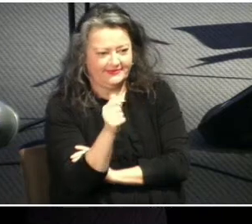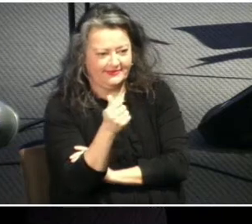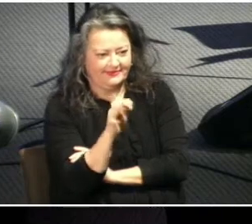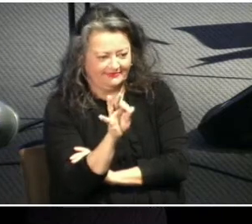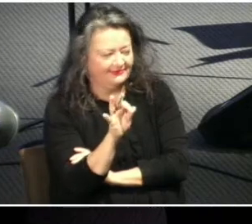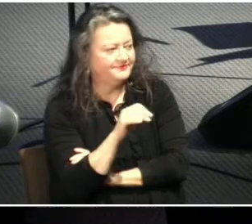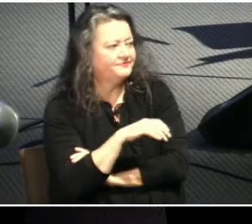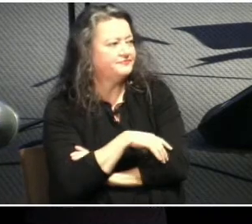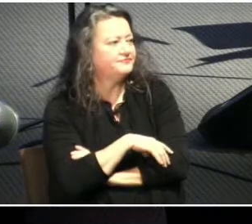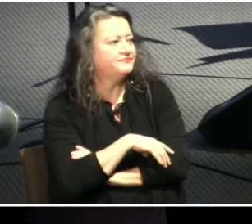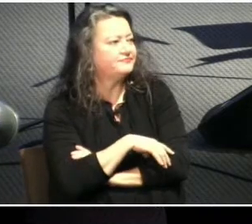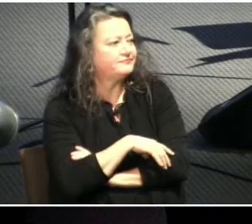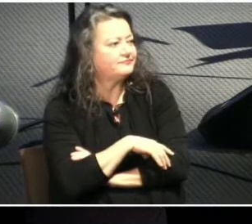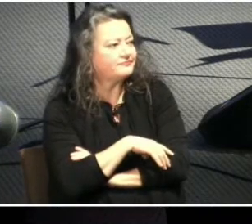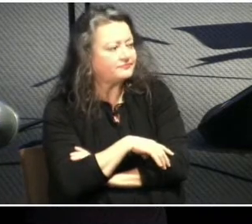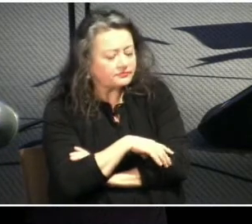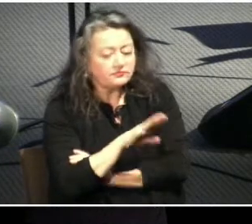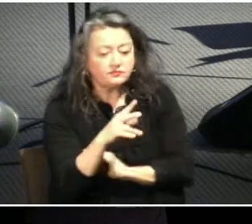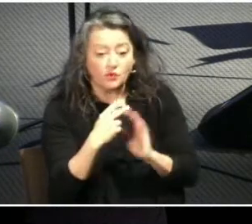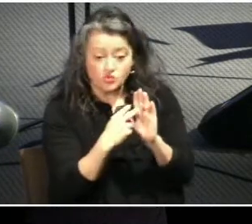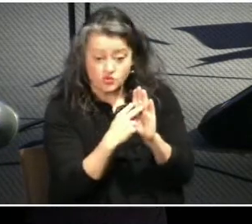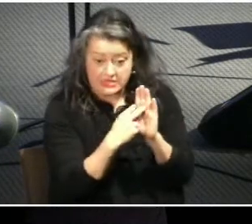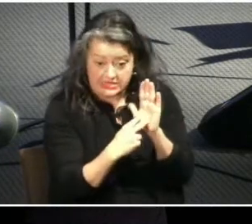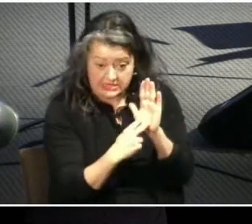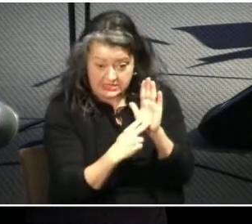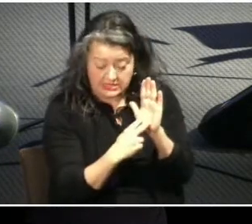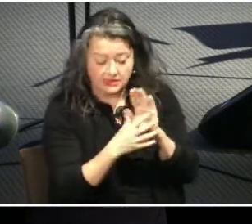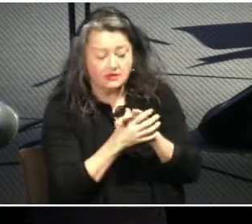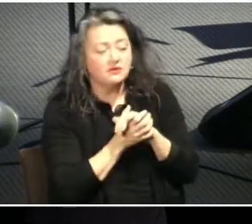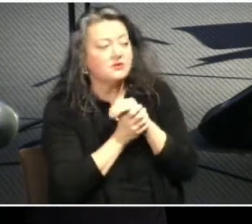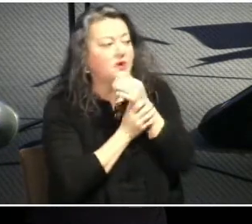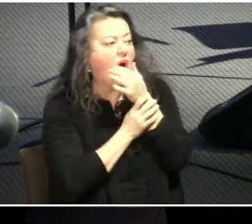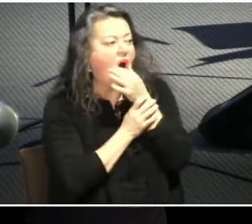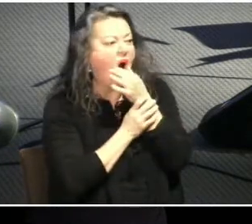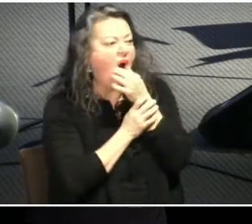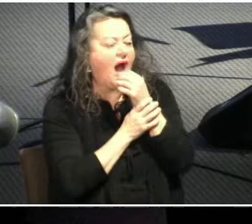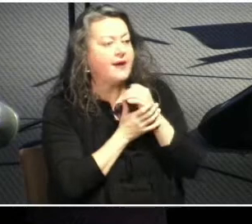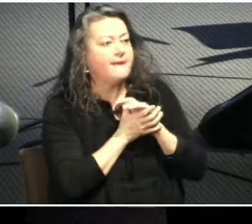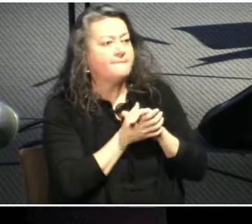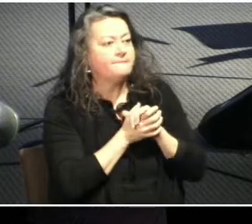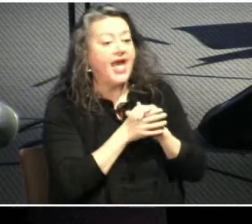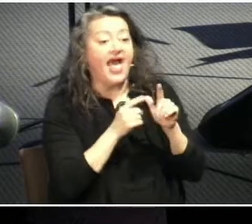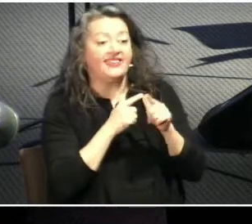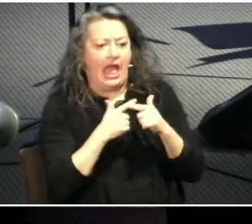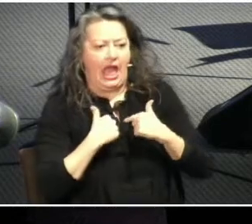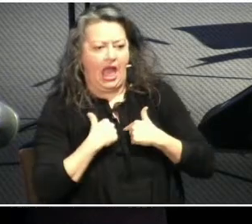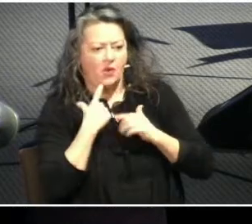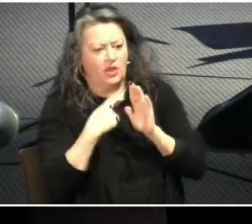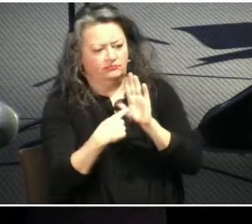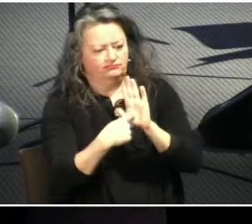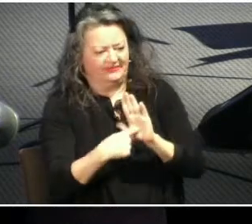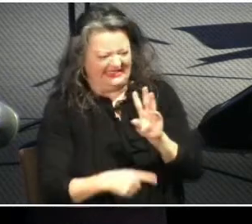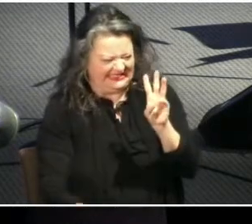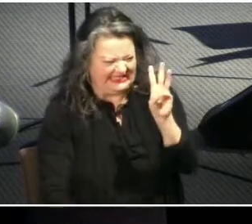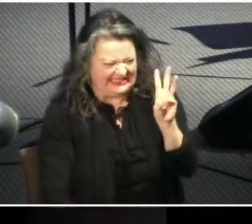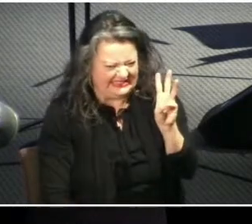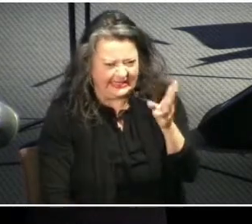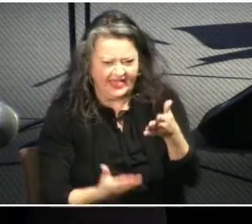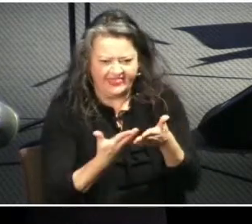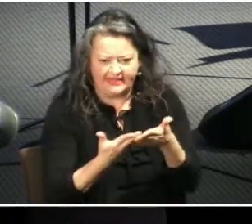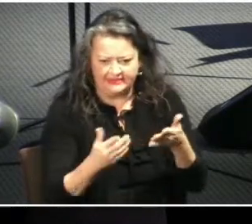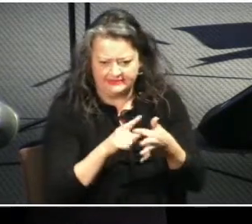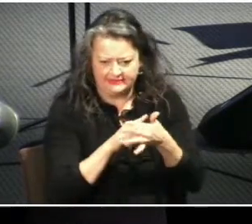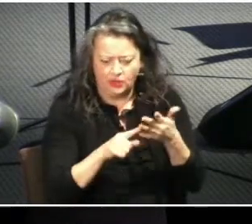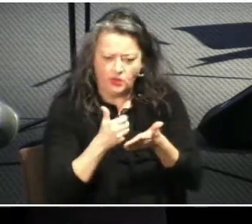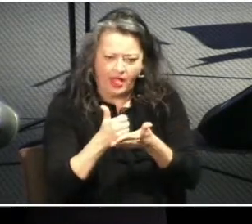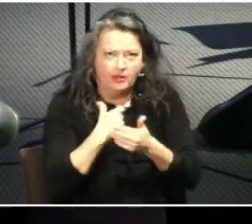in the bible so that we have here we're going to read the passage and then i'm going to give you six factors that will help